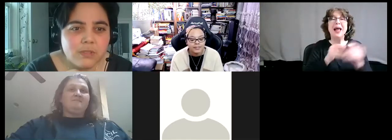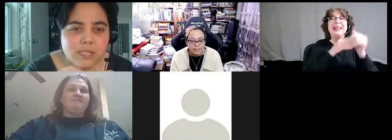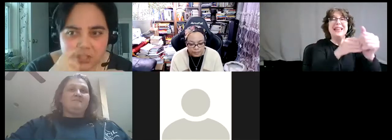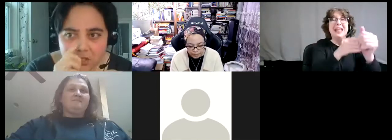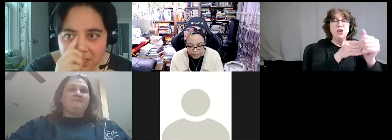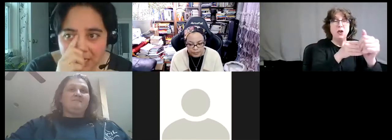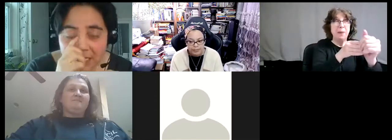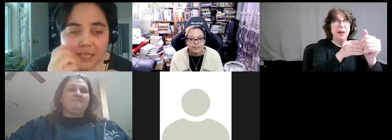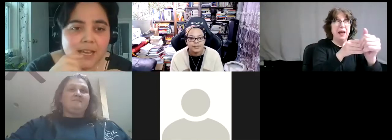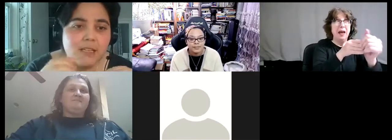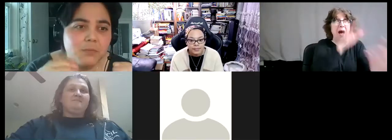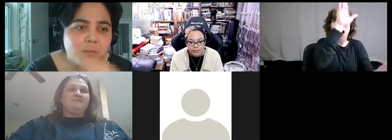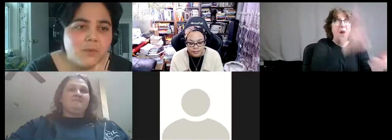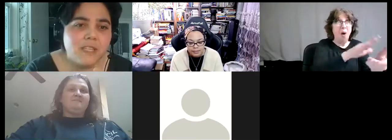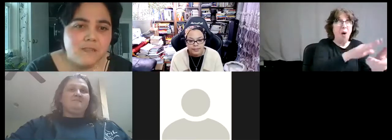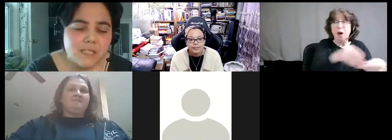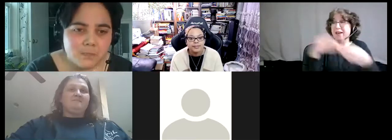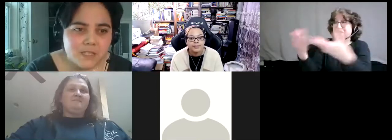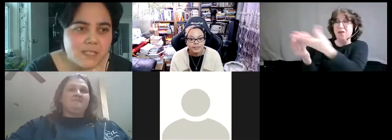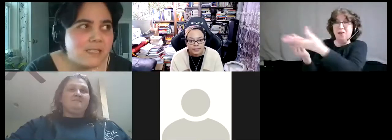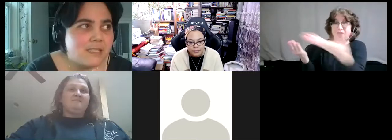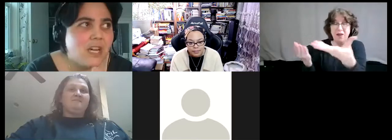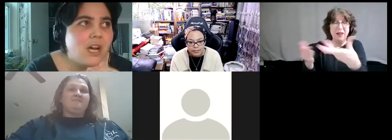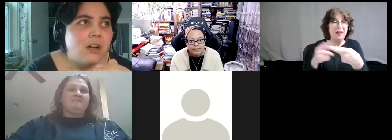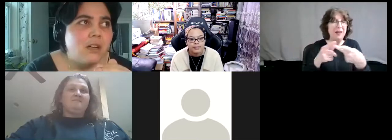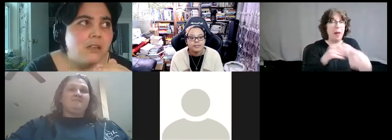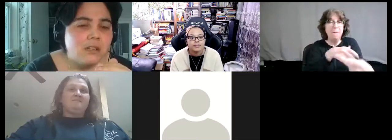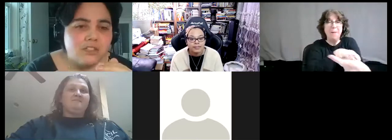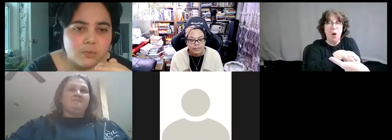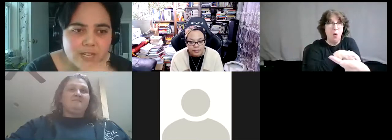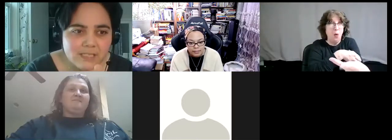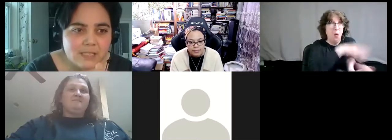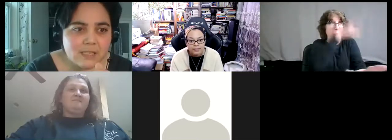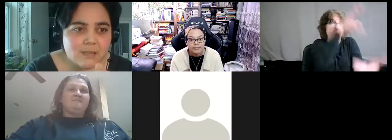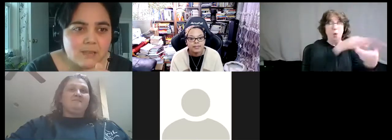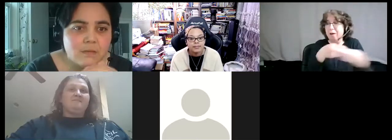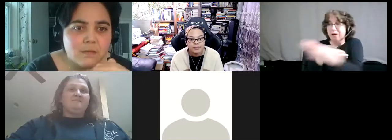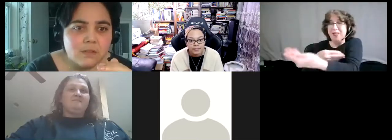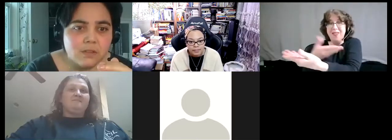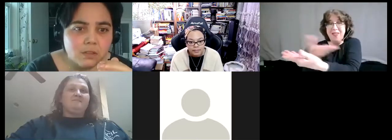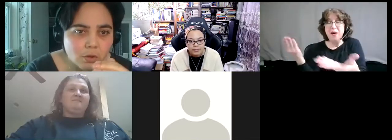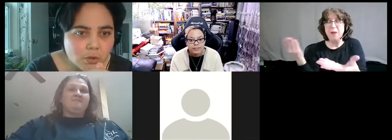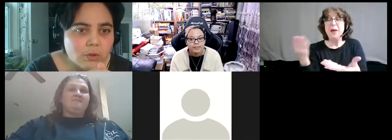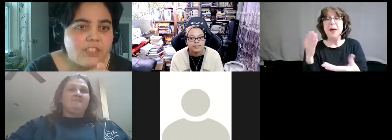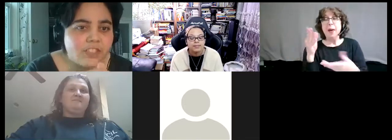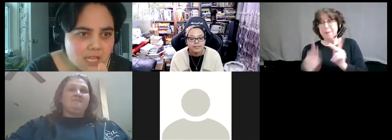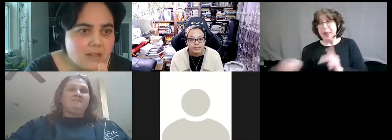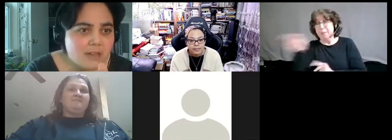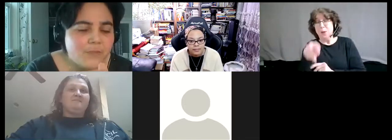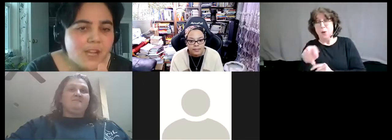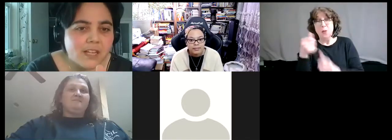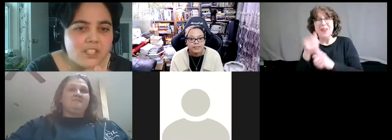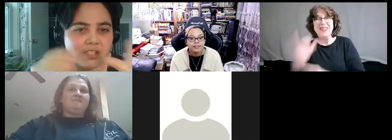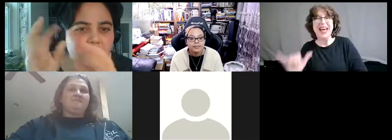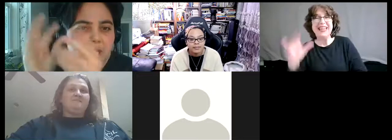truly ensuring that people with that lived experience are, are directing the whole thing,